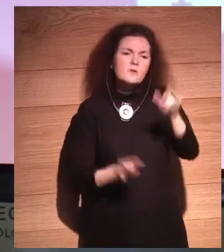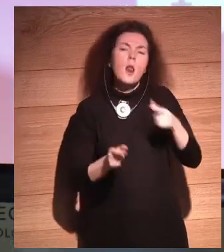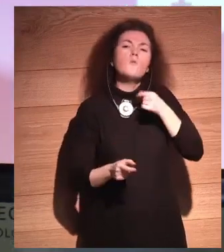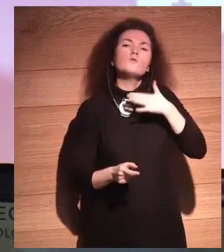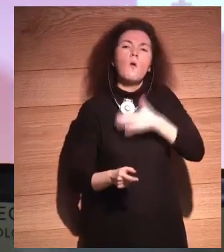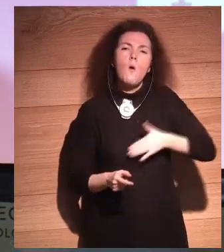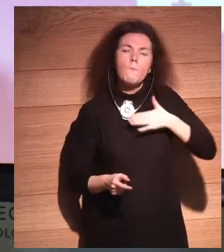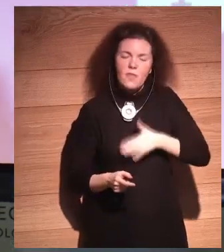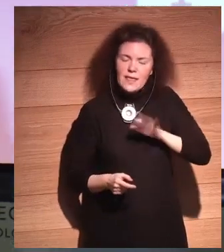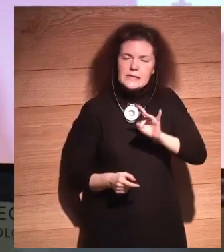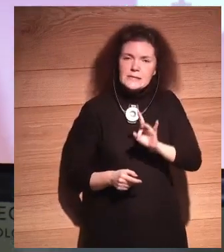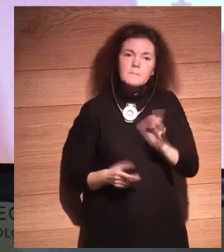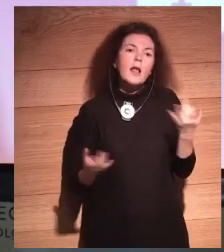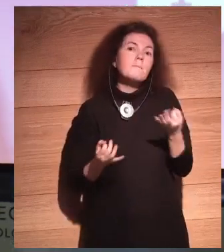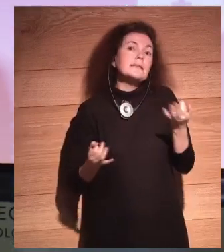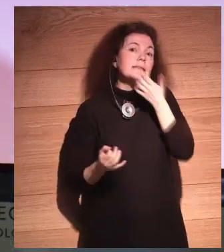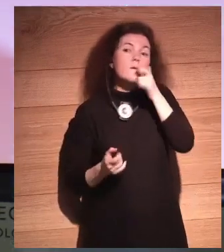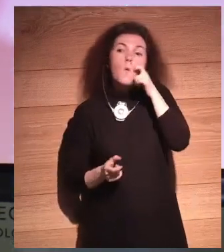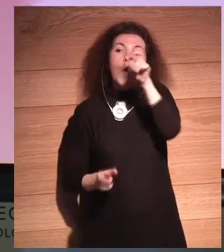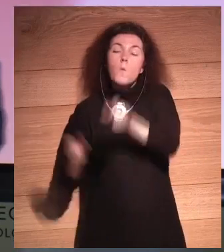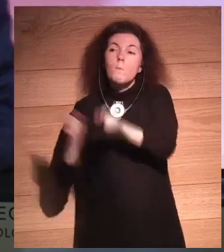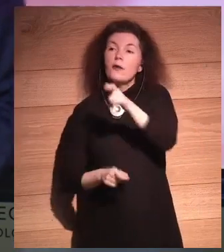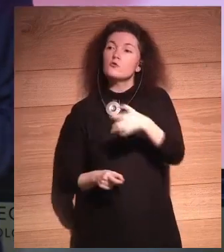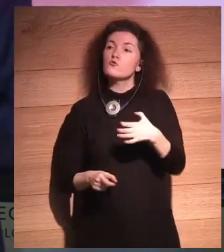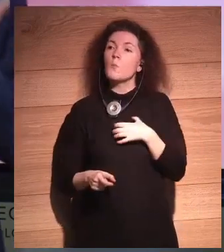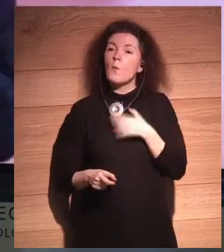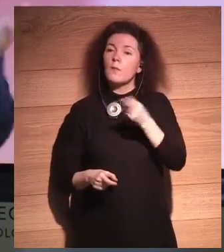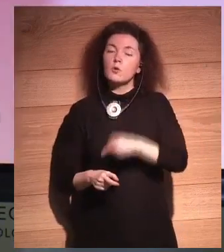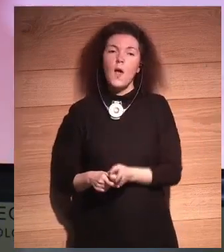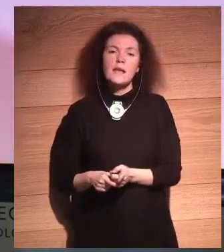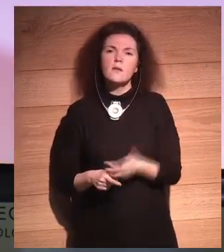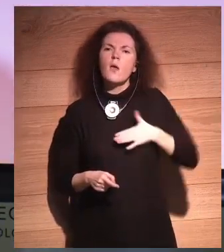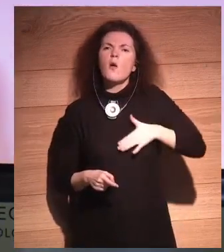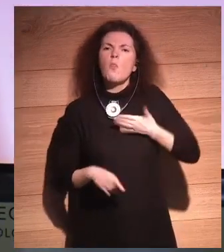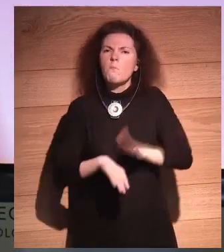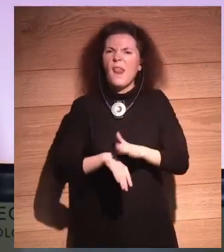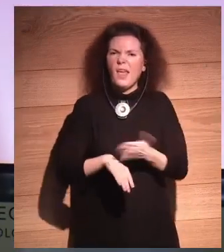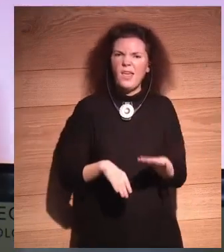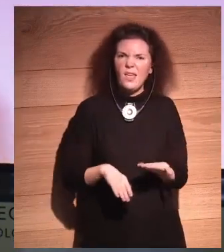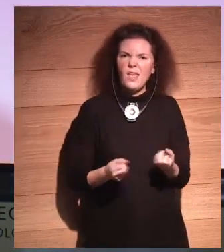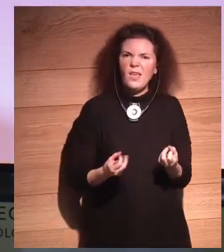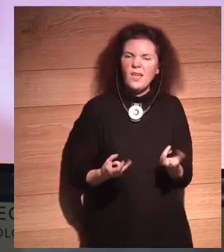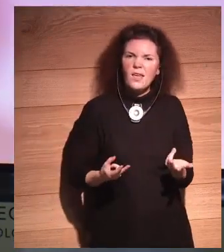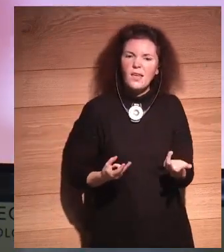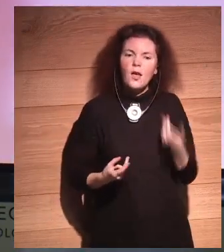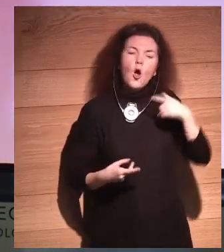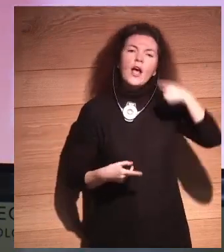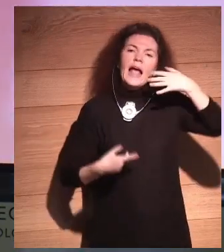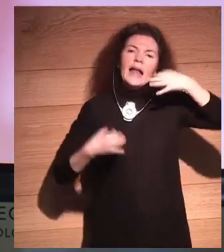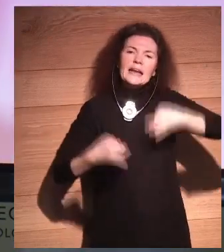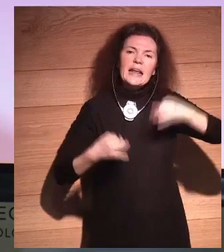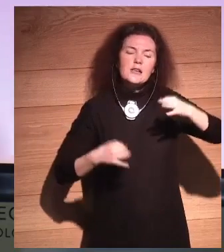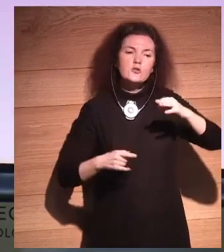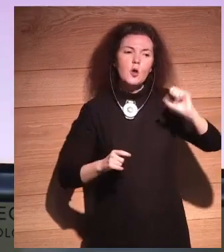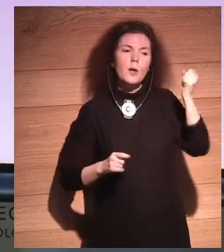we can't be human, what's the point? It does not actually, you know, the biggest danger today is not that we are going to be killed by robots.